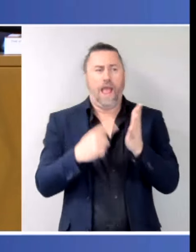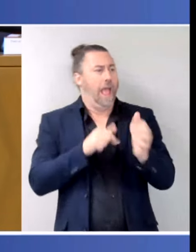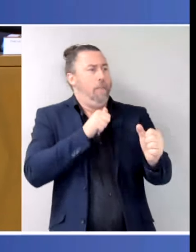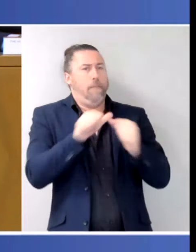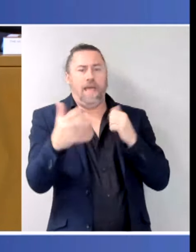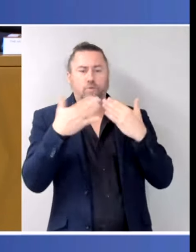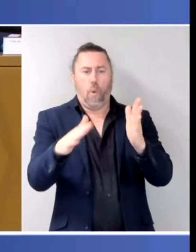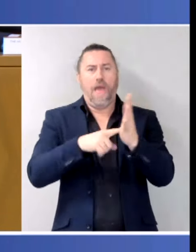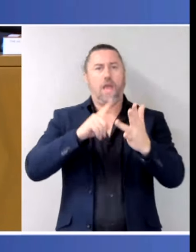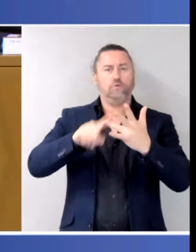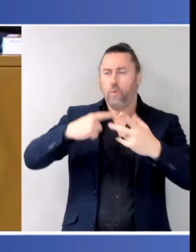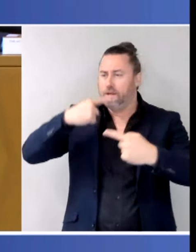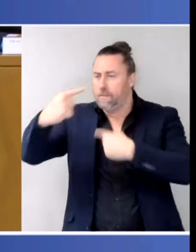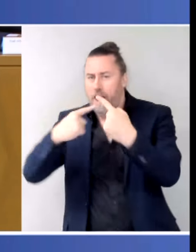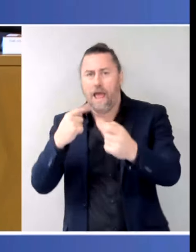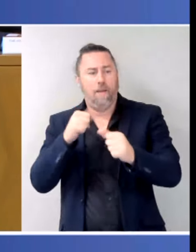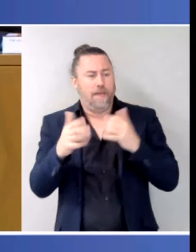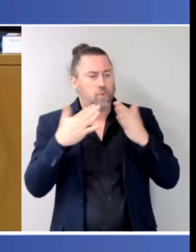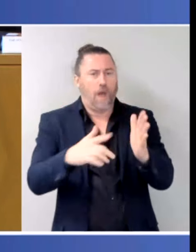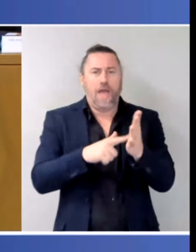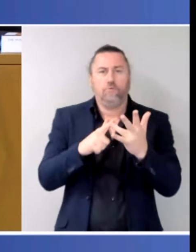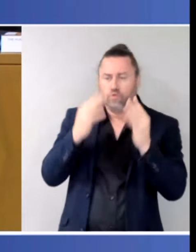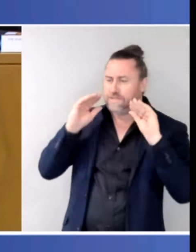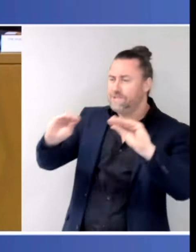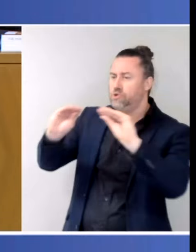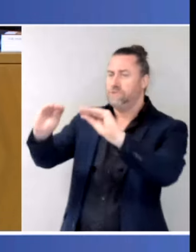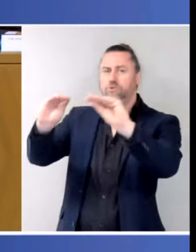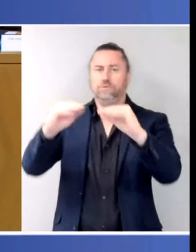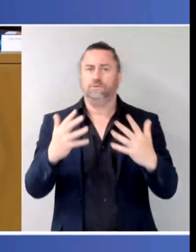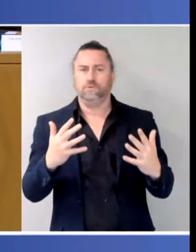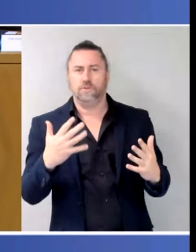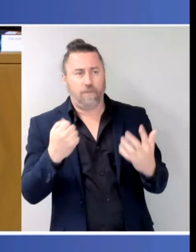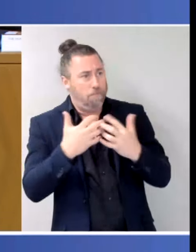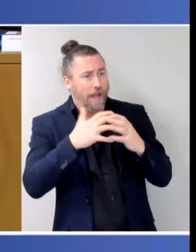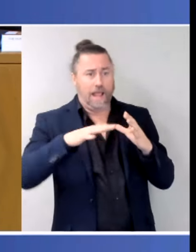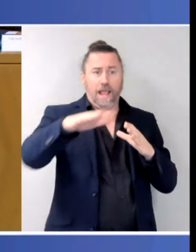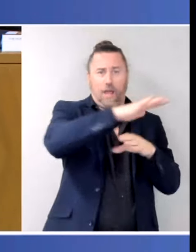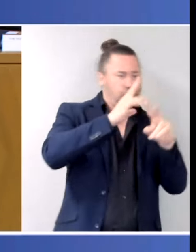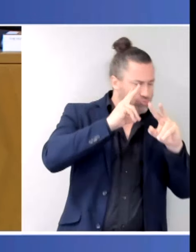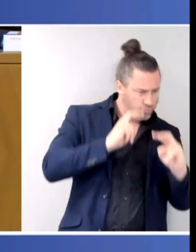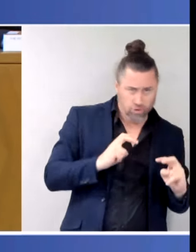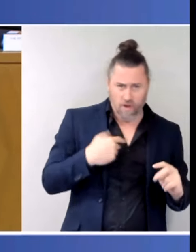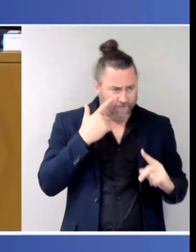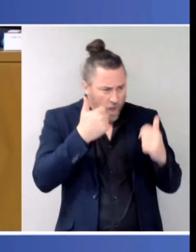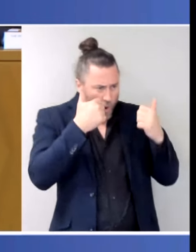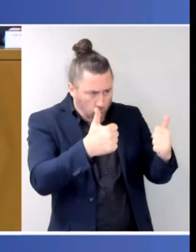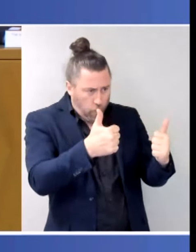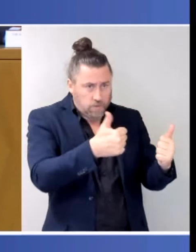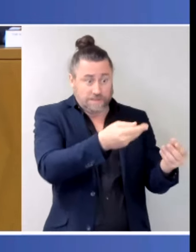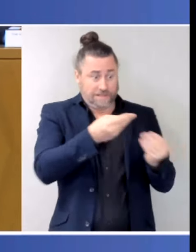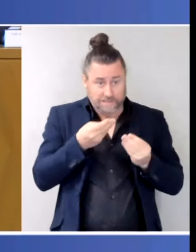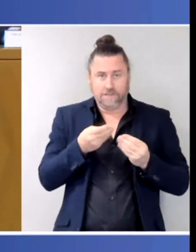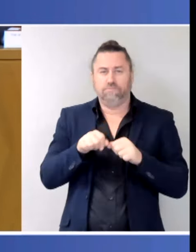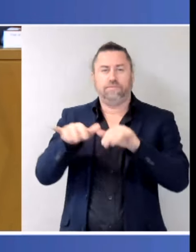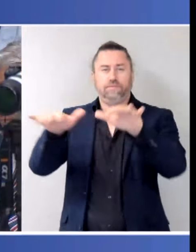work that states and territories and civil-based organisations have done already. Yes. PM, one of the other outcomes of the